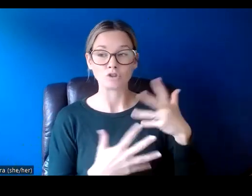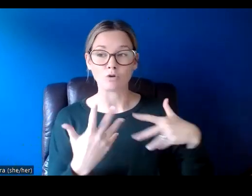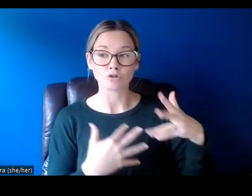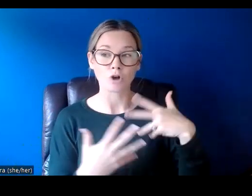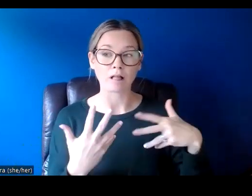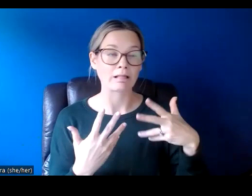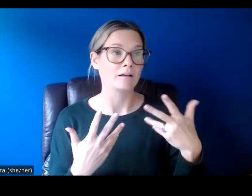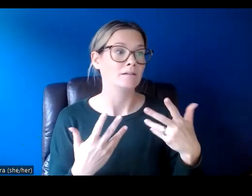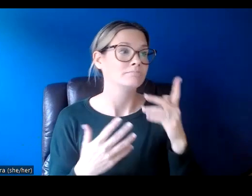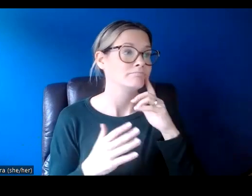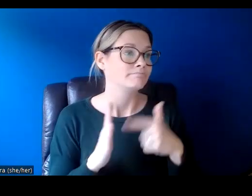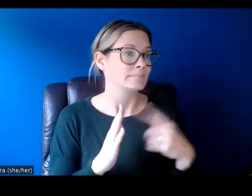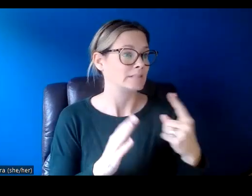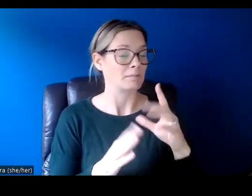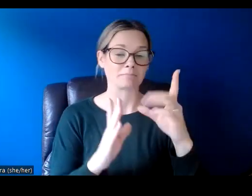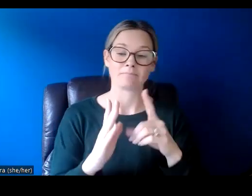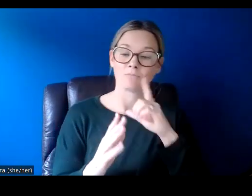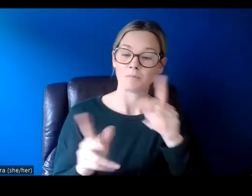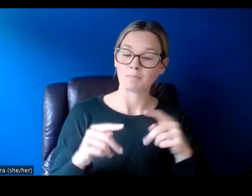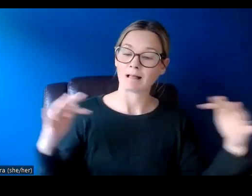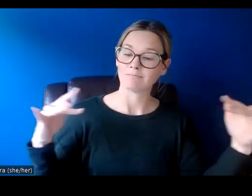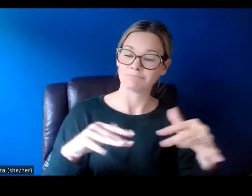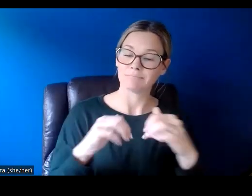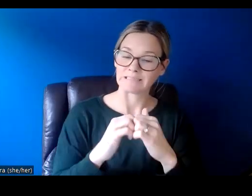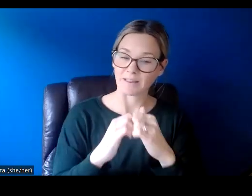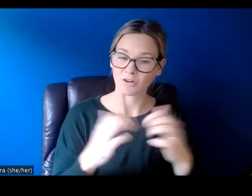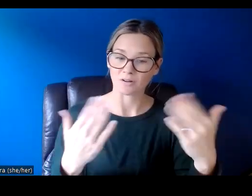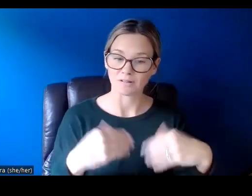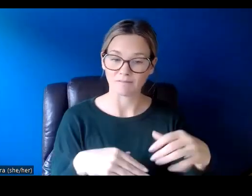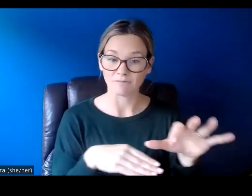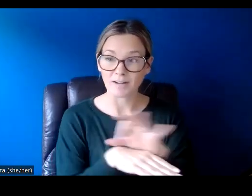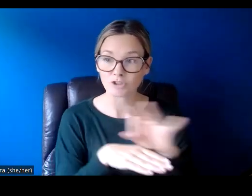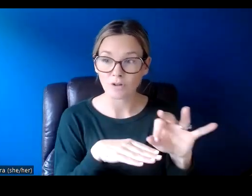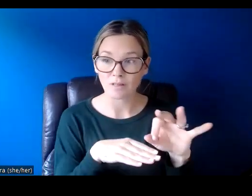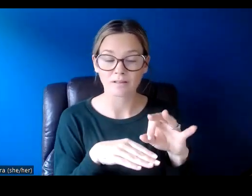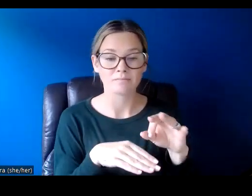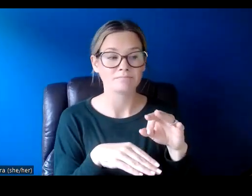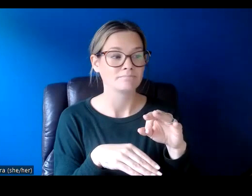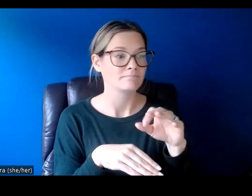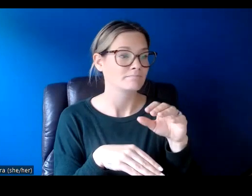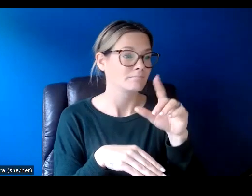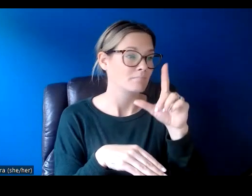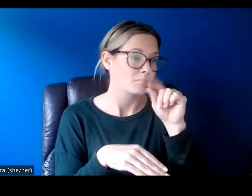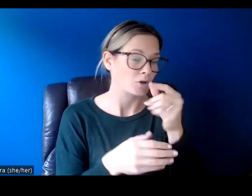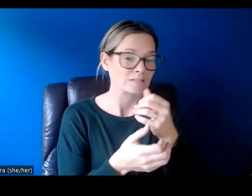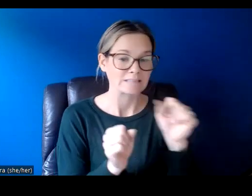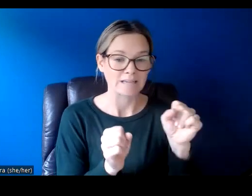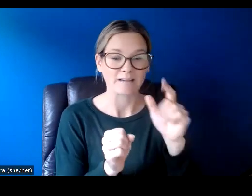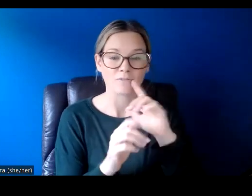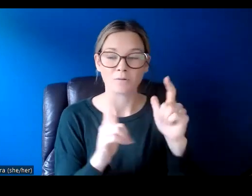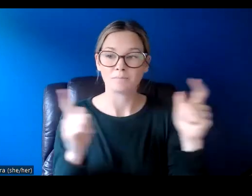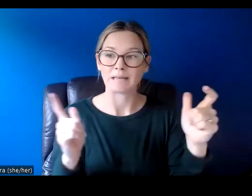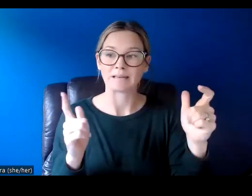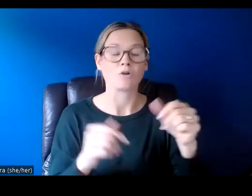like something designed just to bring people together. It can be functional, like birds say final deck goals for large windows.